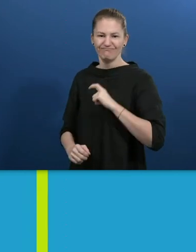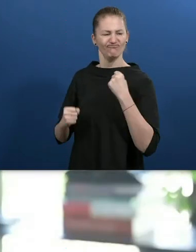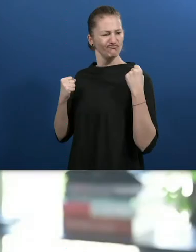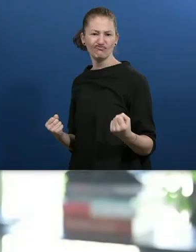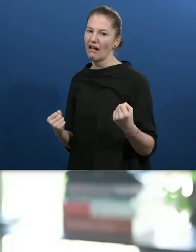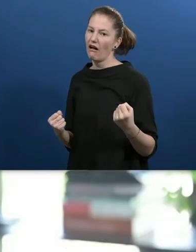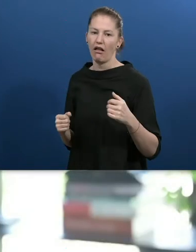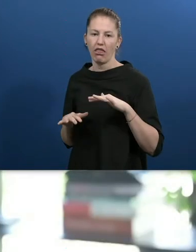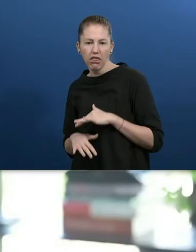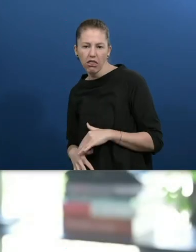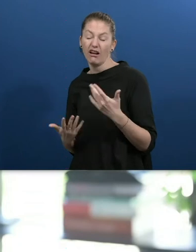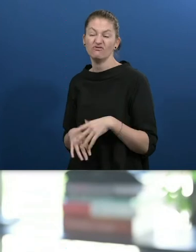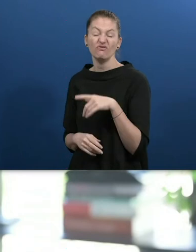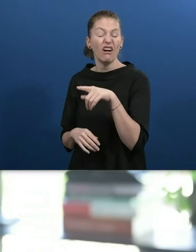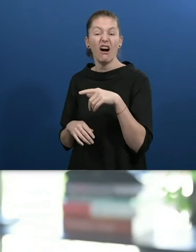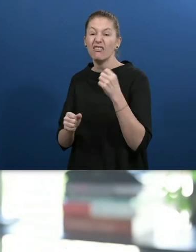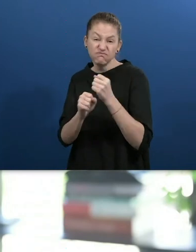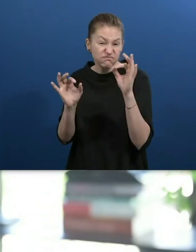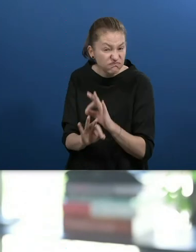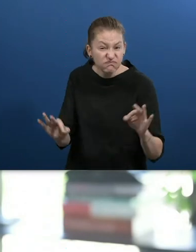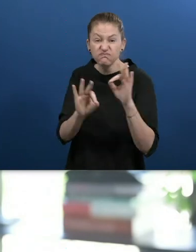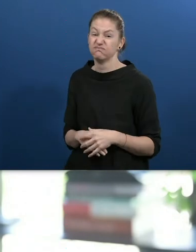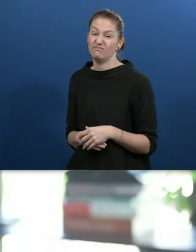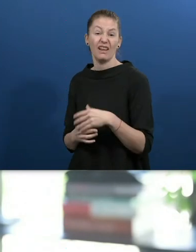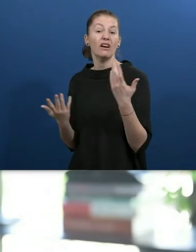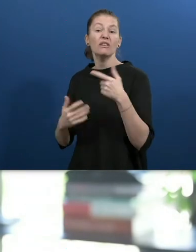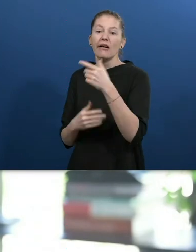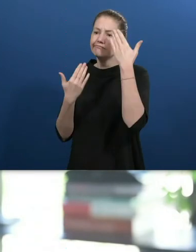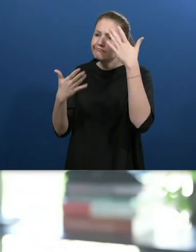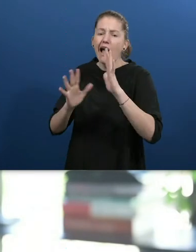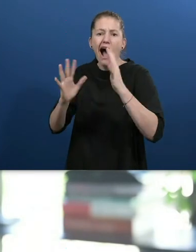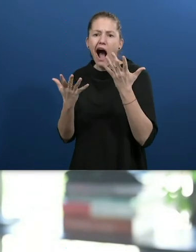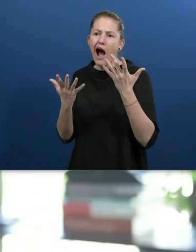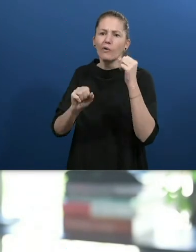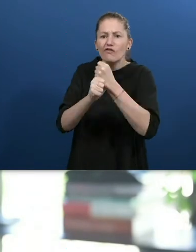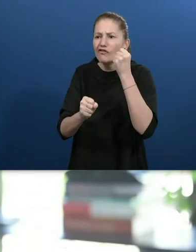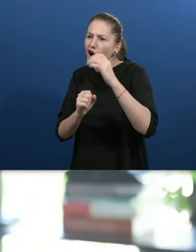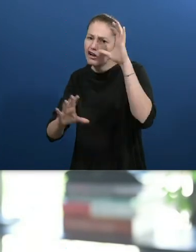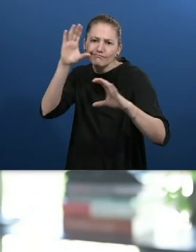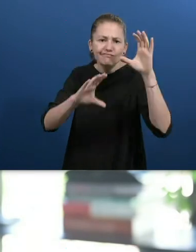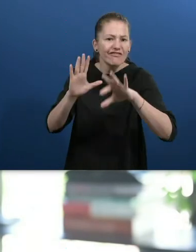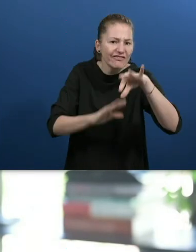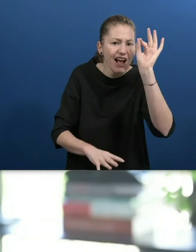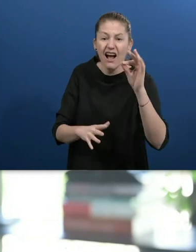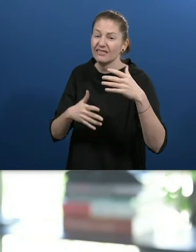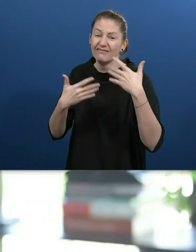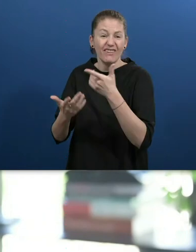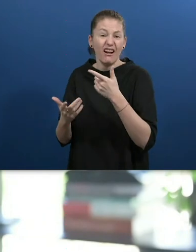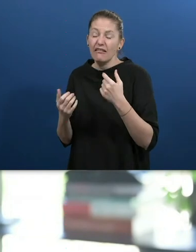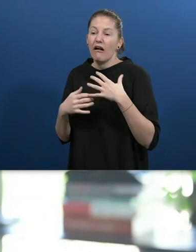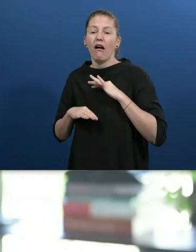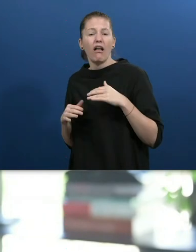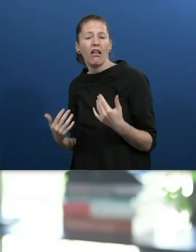would be self-esteem. He's unemployed, does not know where to look for jobs, probably because